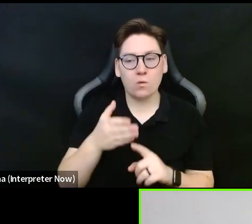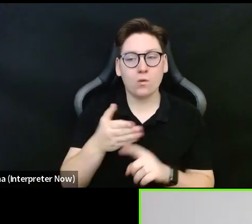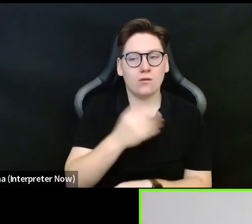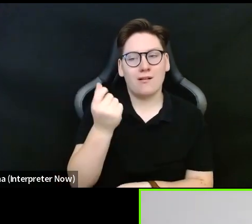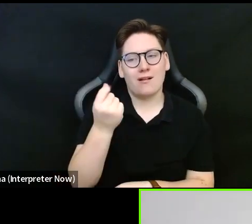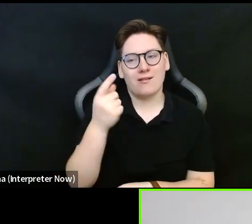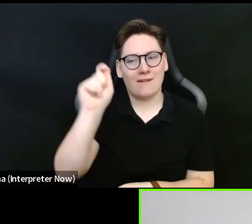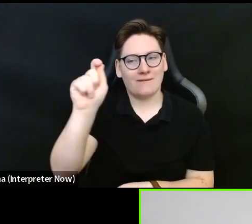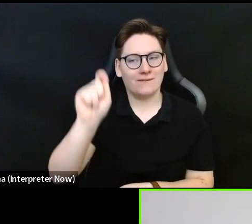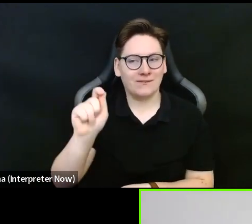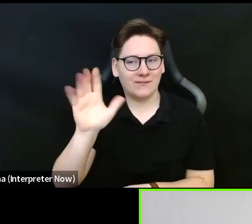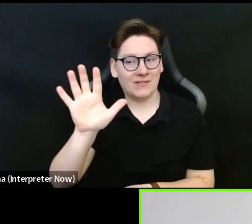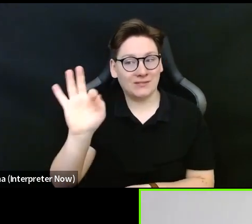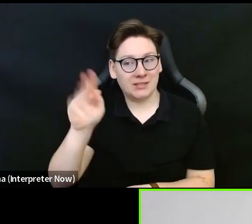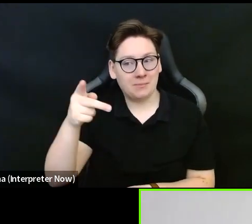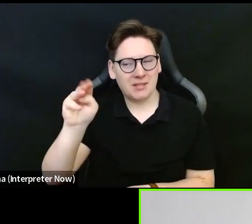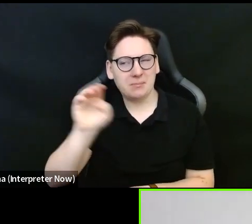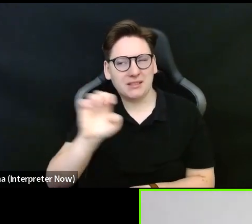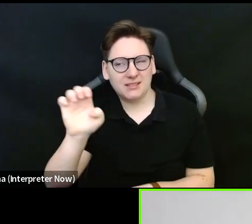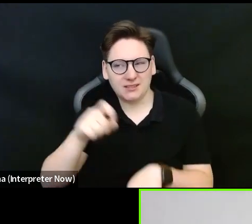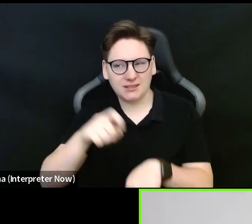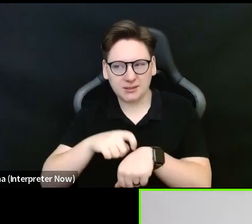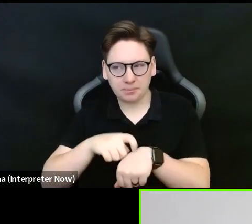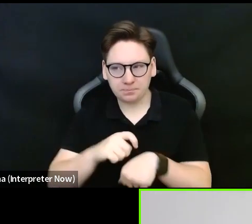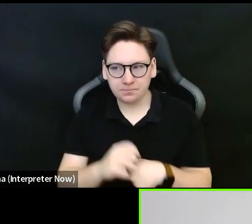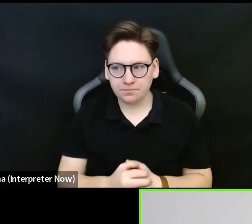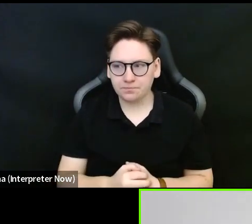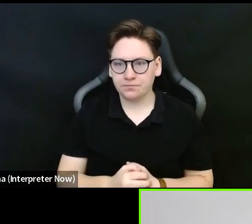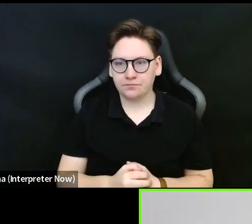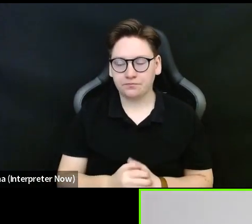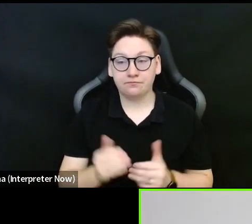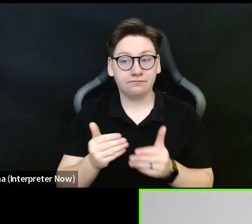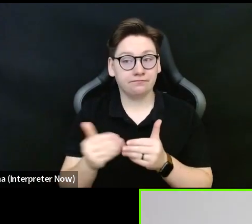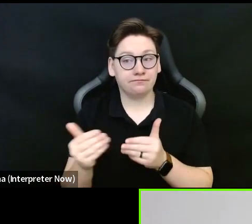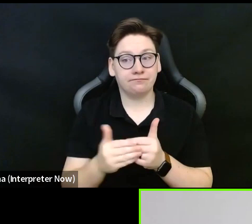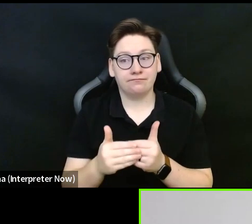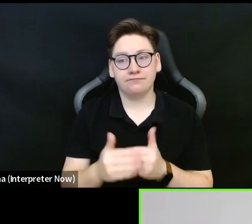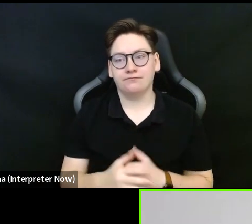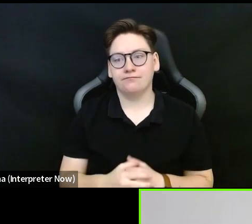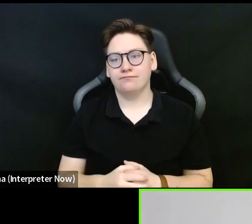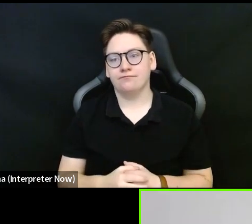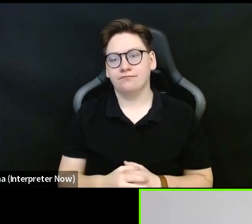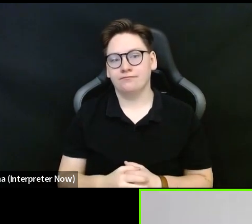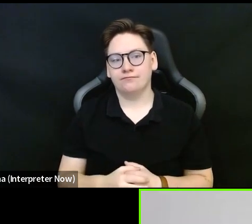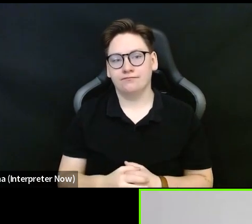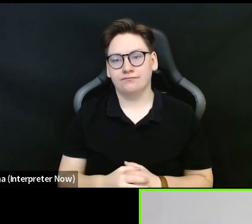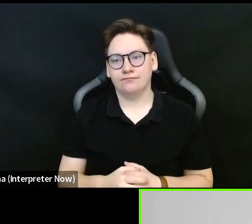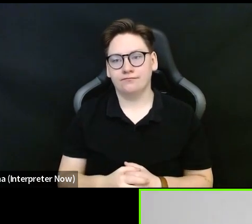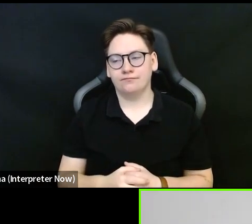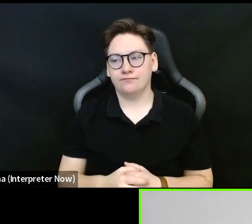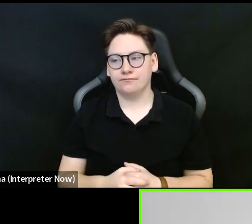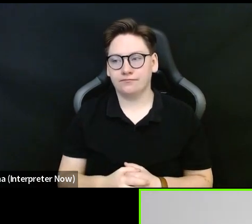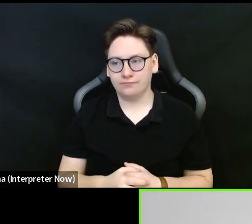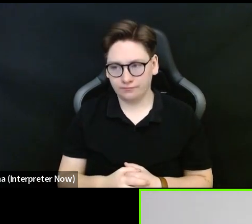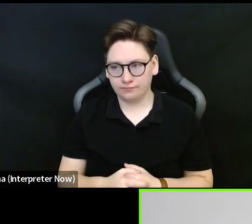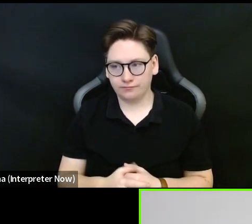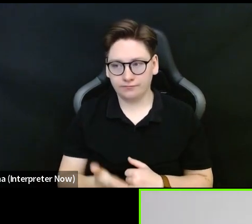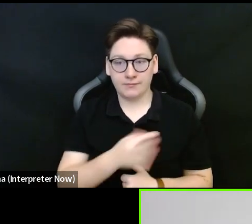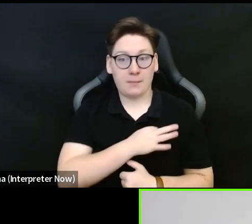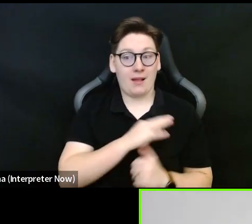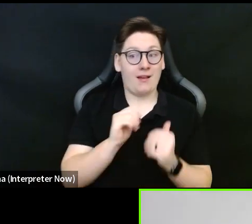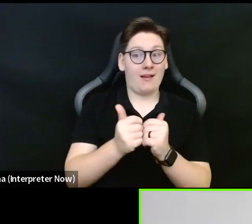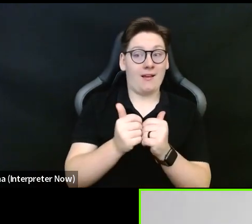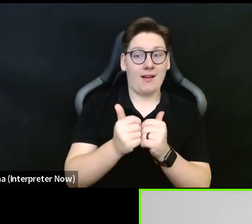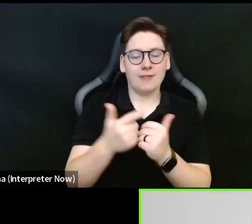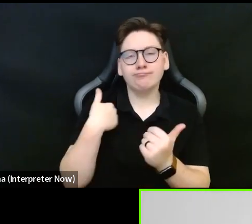59 PM Eastern time. Next slide please. Alright, so to apply, we